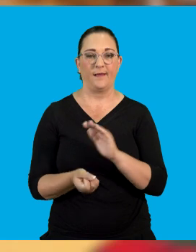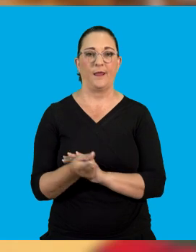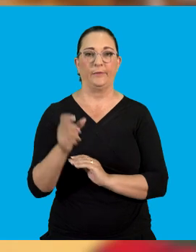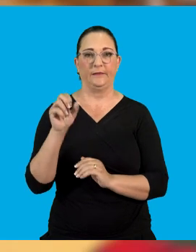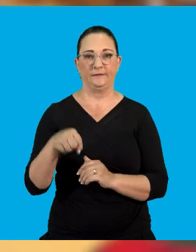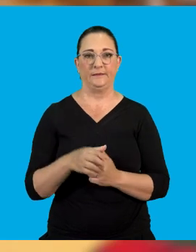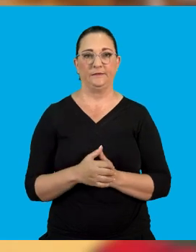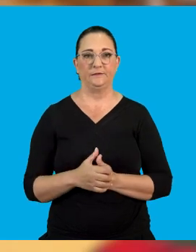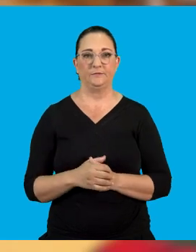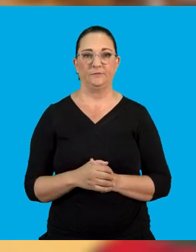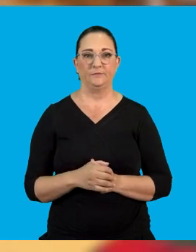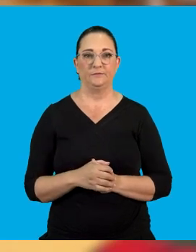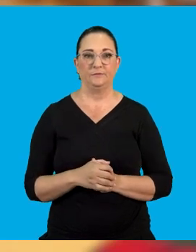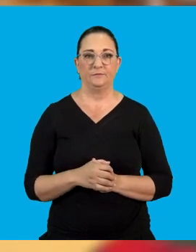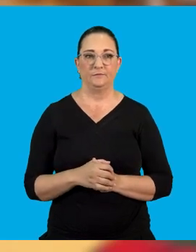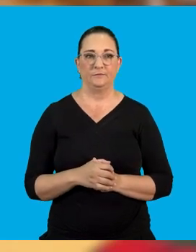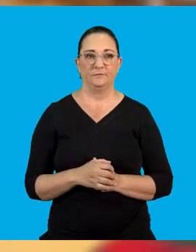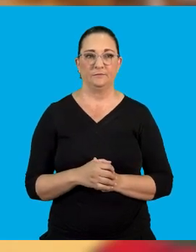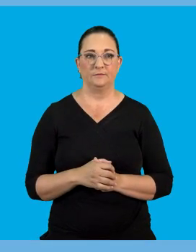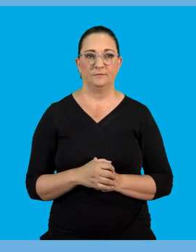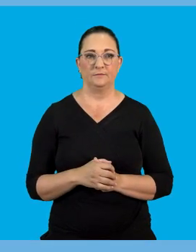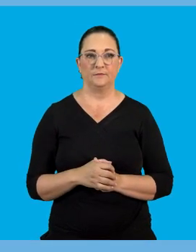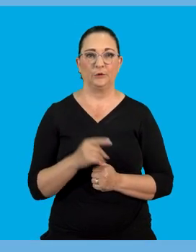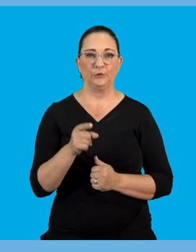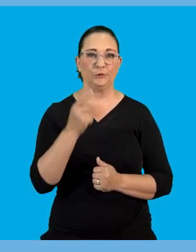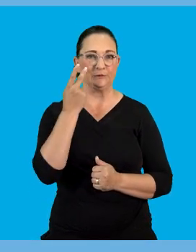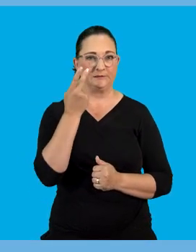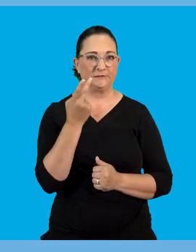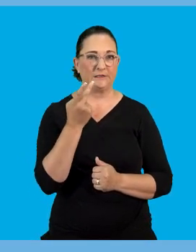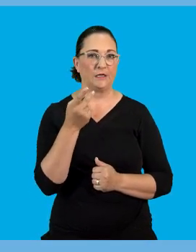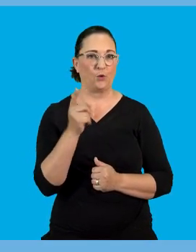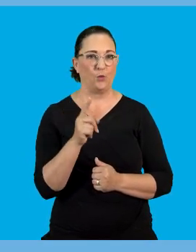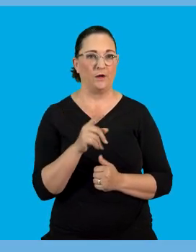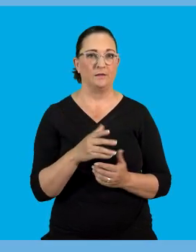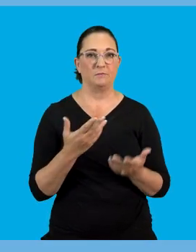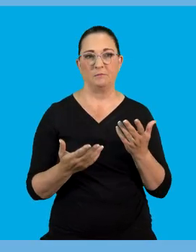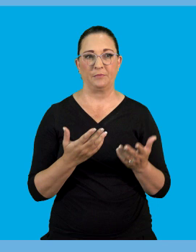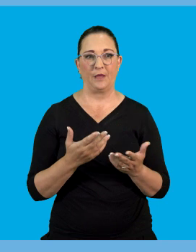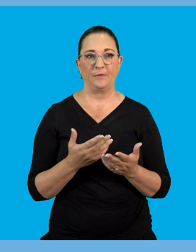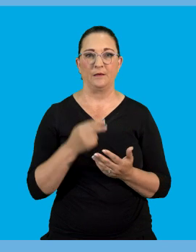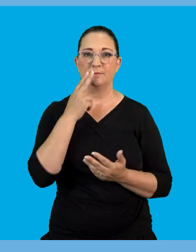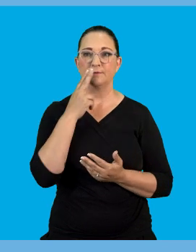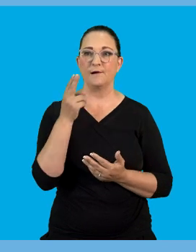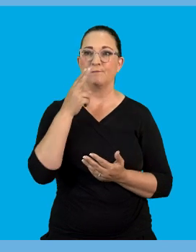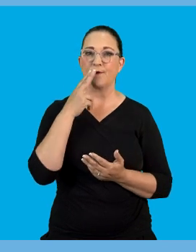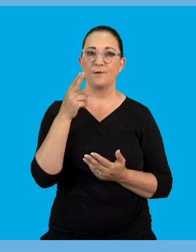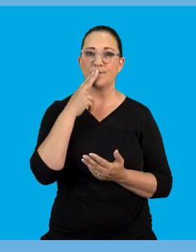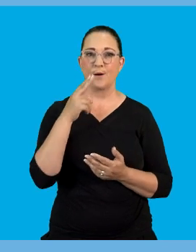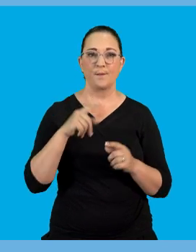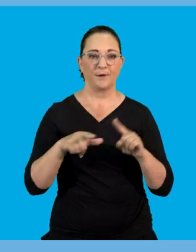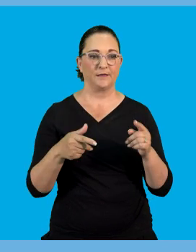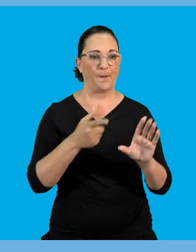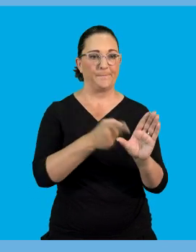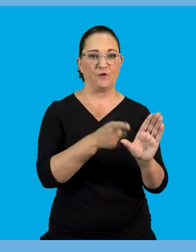there. In addition you will probably have noticed that you may not smoke cigarettes on open flames